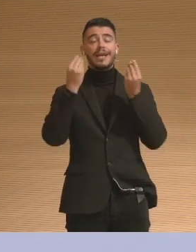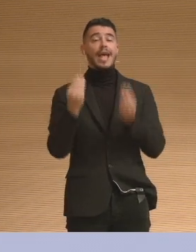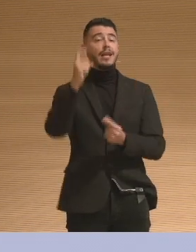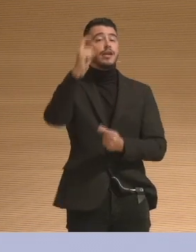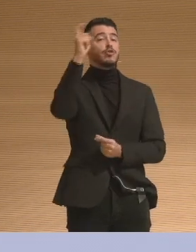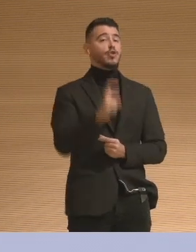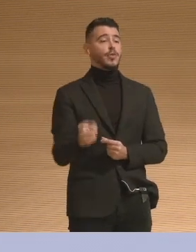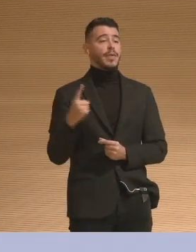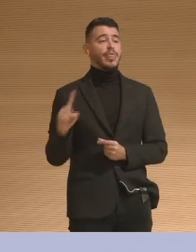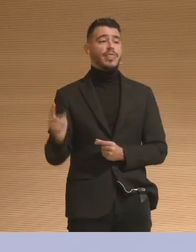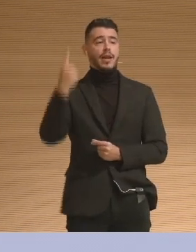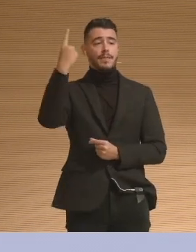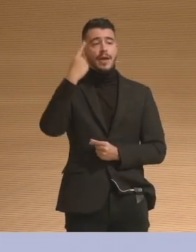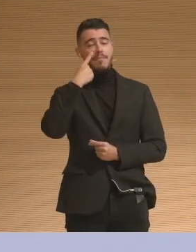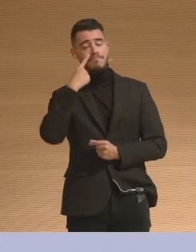Thank you, Sophia. Sophia,